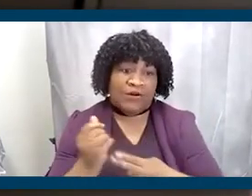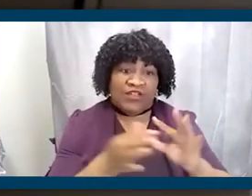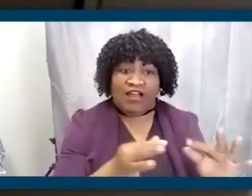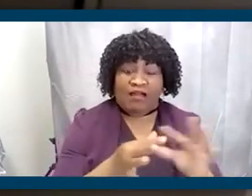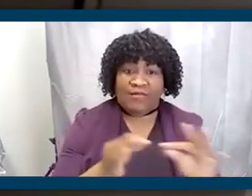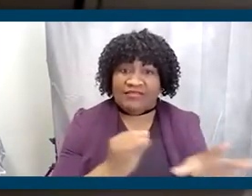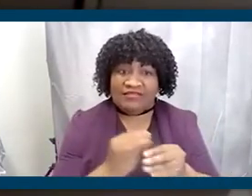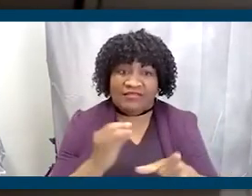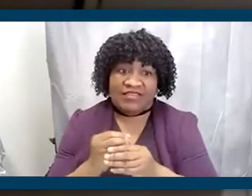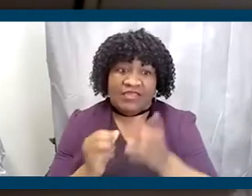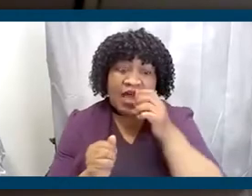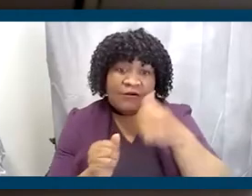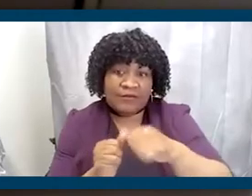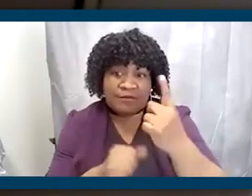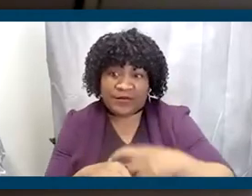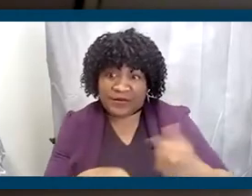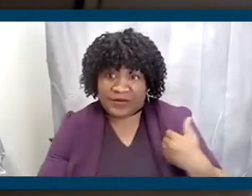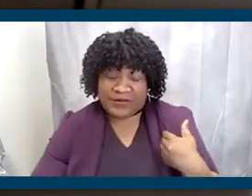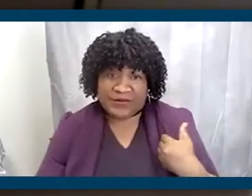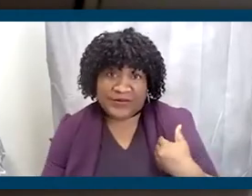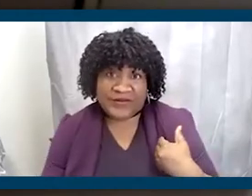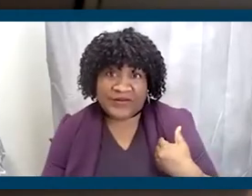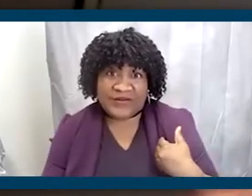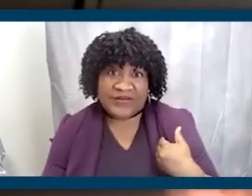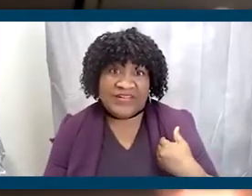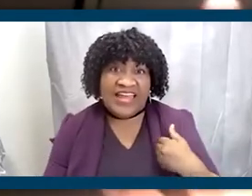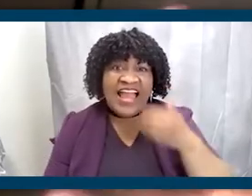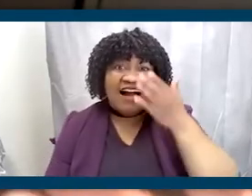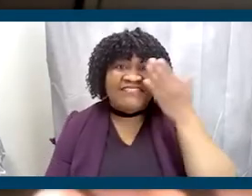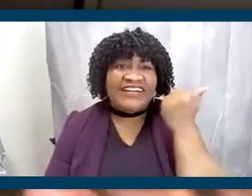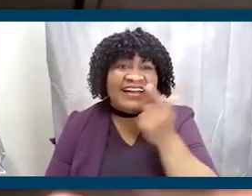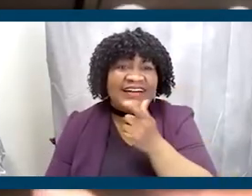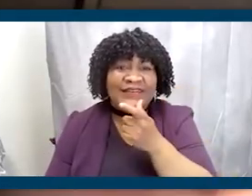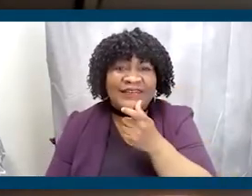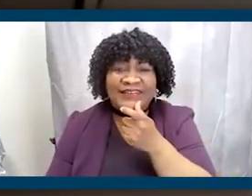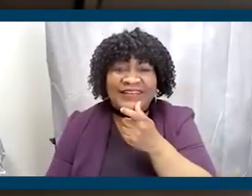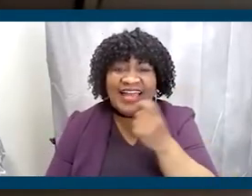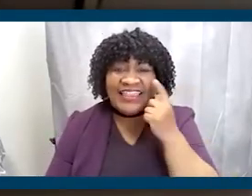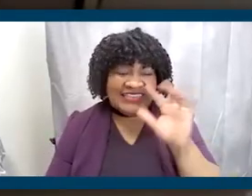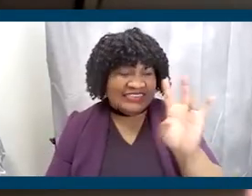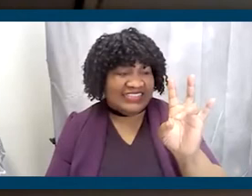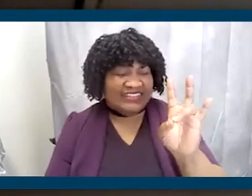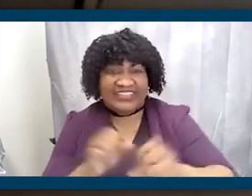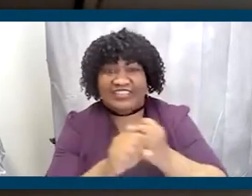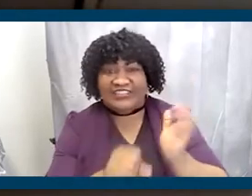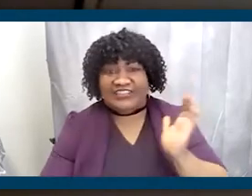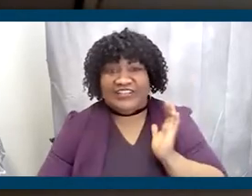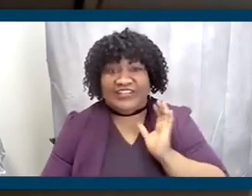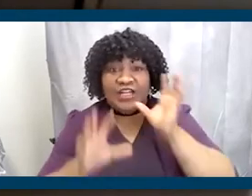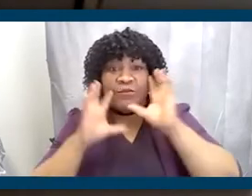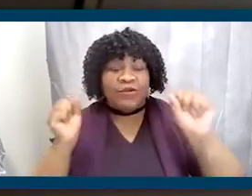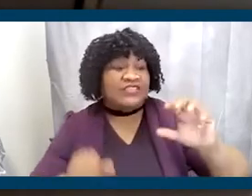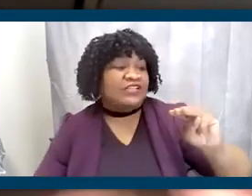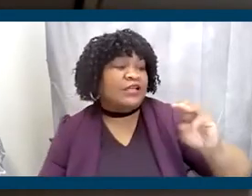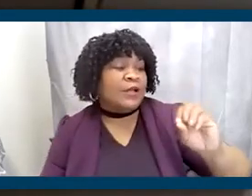But I remember when the, I forget about five or about seven years ago, the president of Morehouse